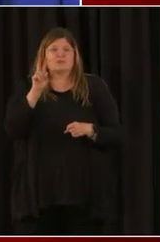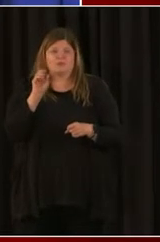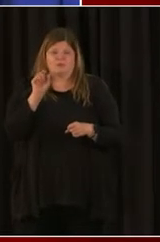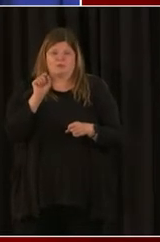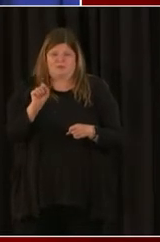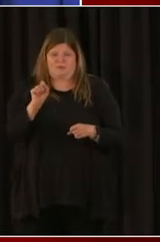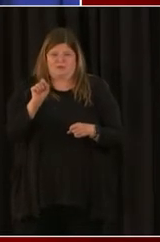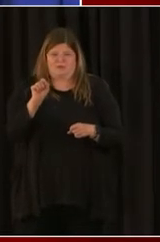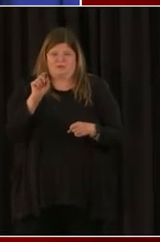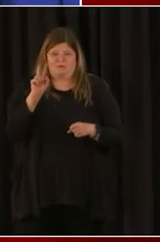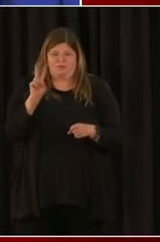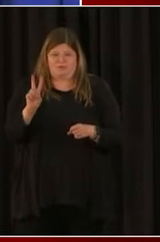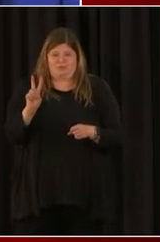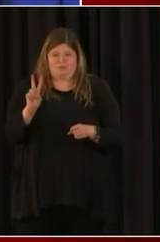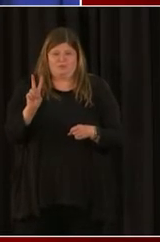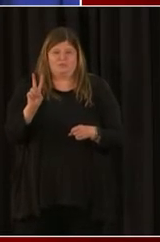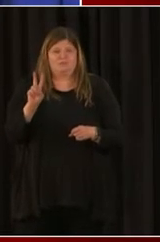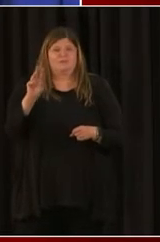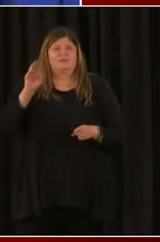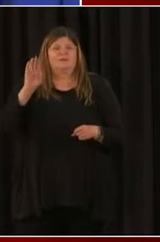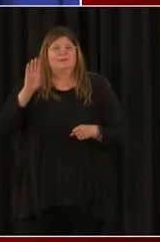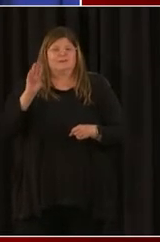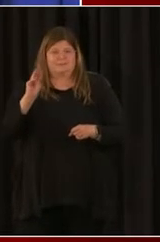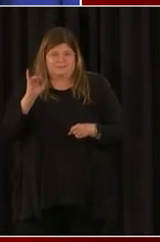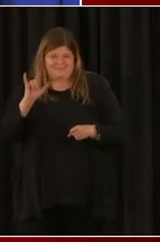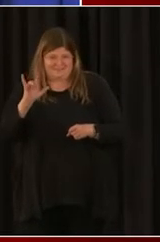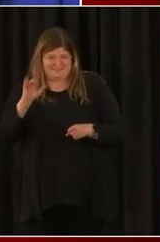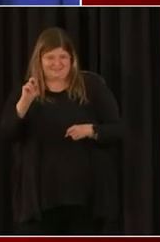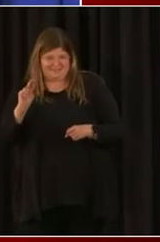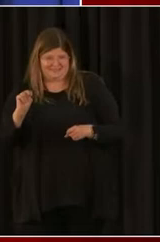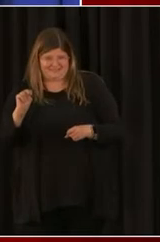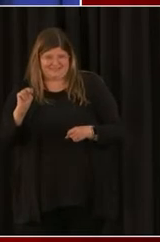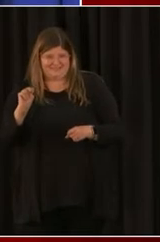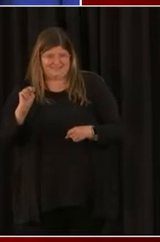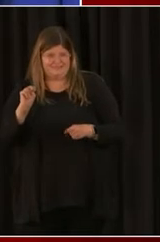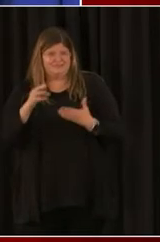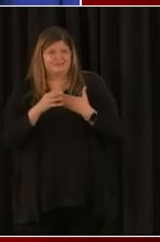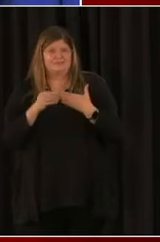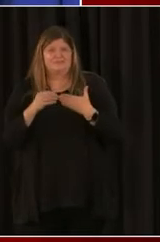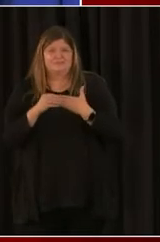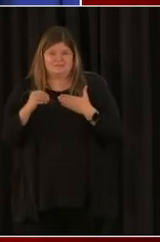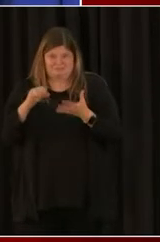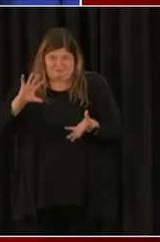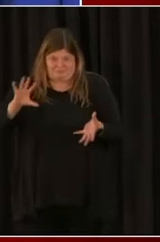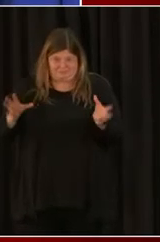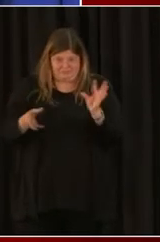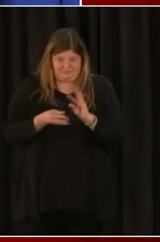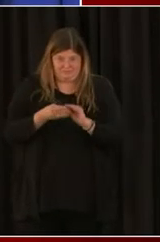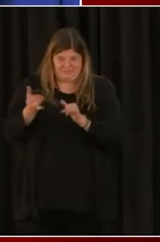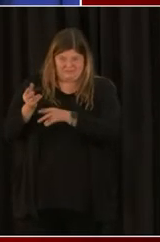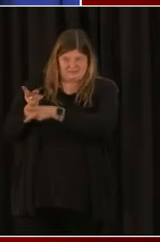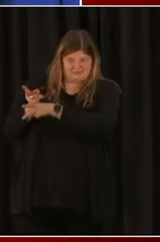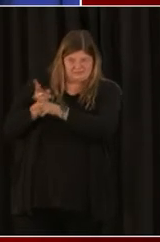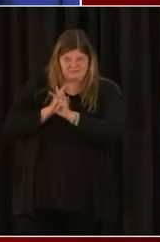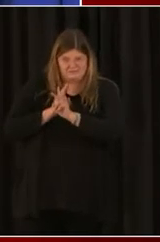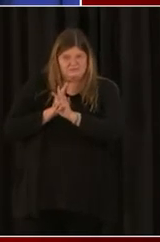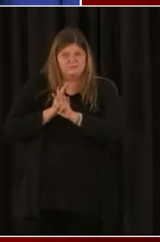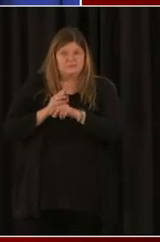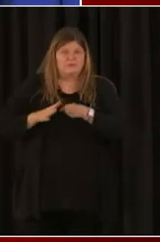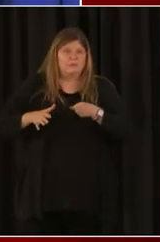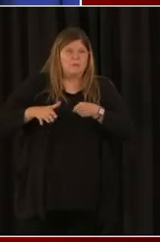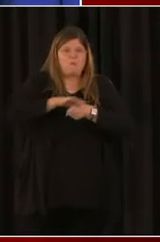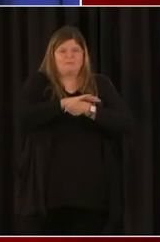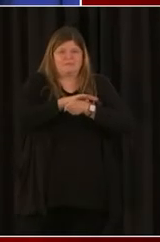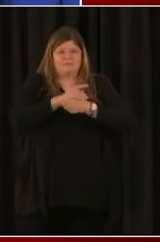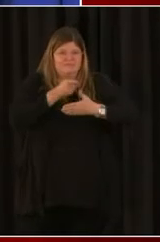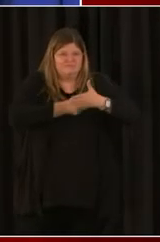businesses were able to support their employees and cover other expenses with a loan program that is forgivable. And so what